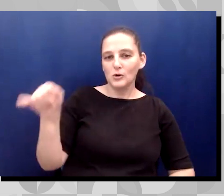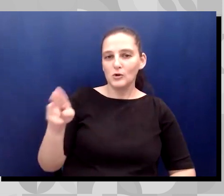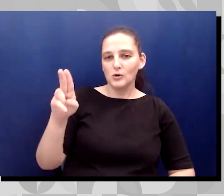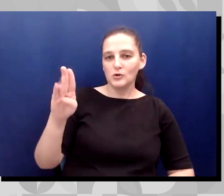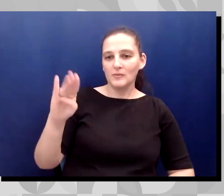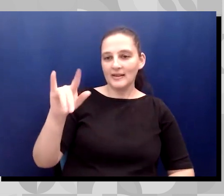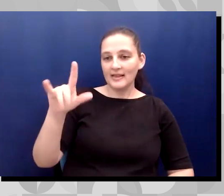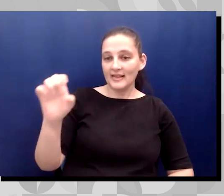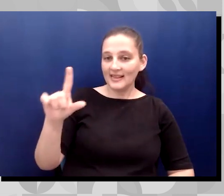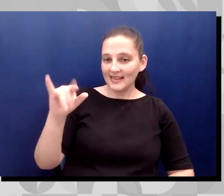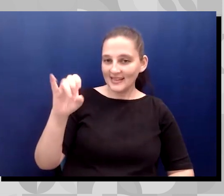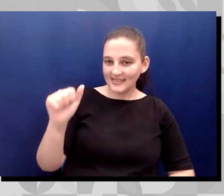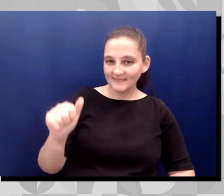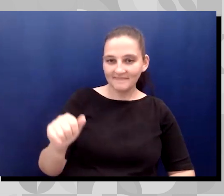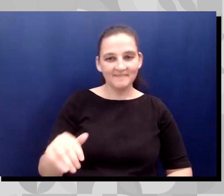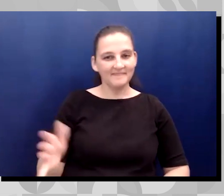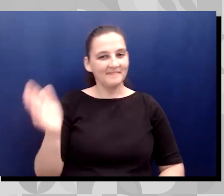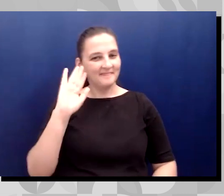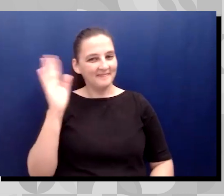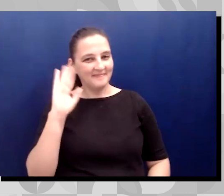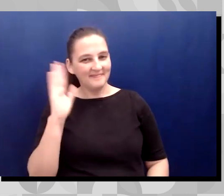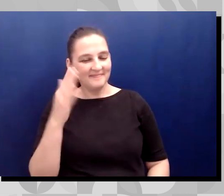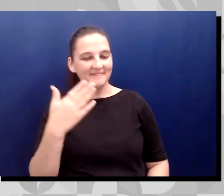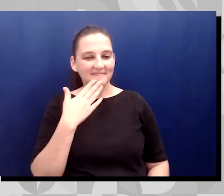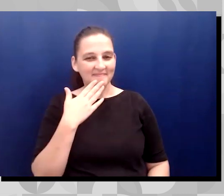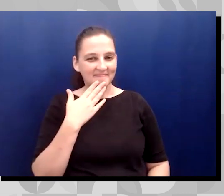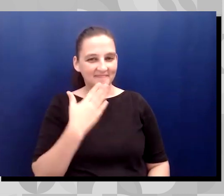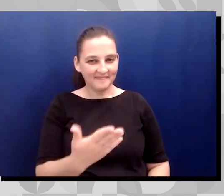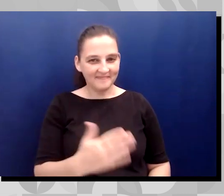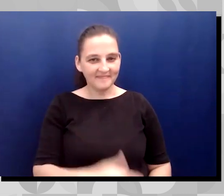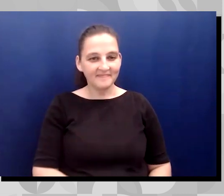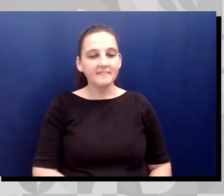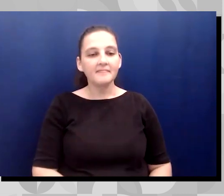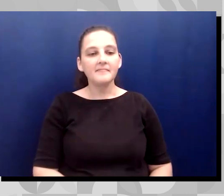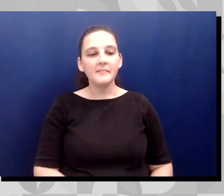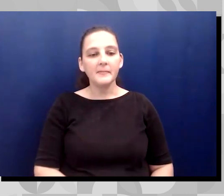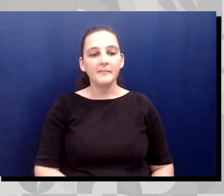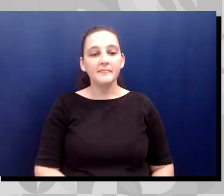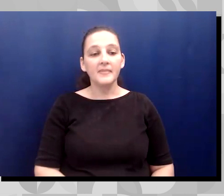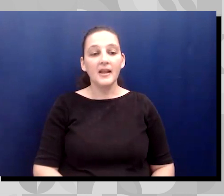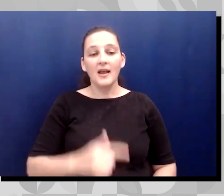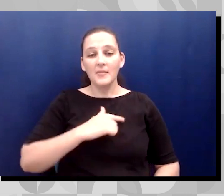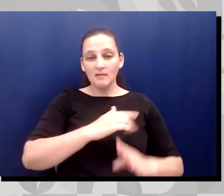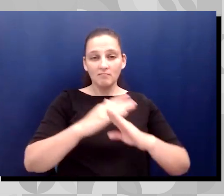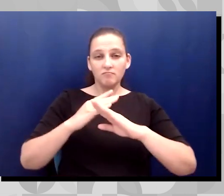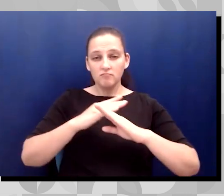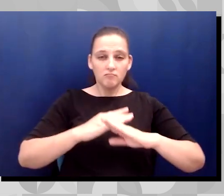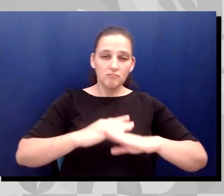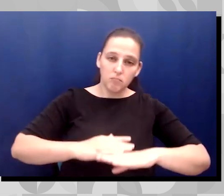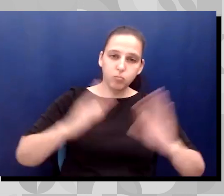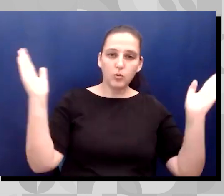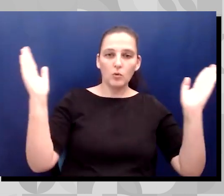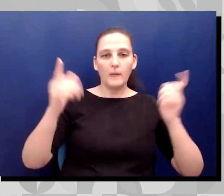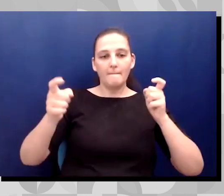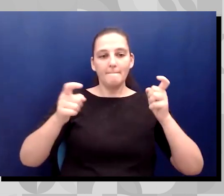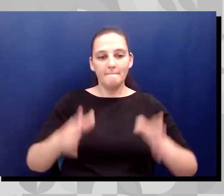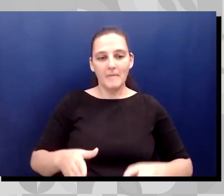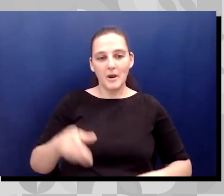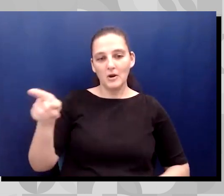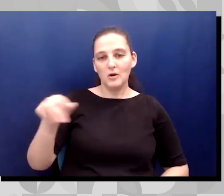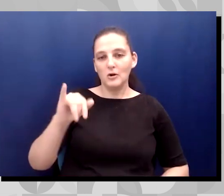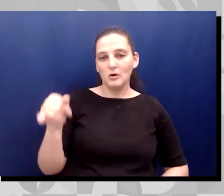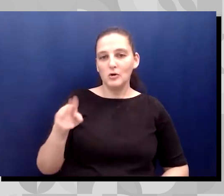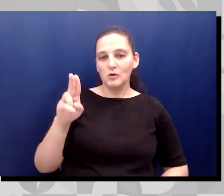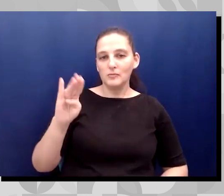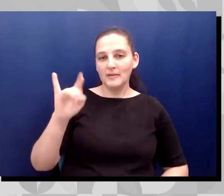Hi everyone. Thank you so much. Um, as the breaking barriers manager at Jubilee association of Maryland, I work with a